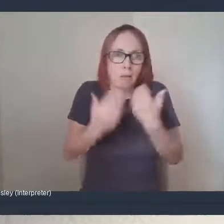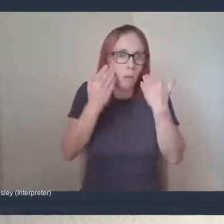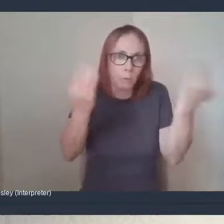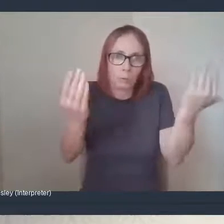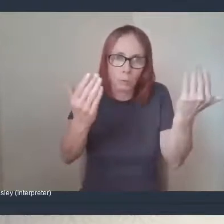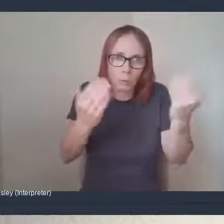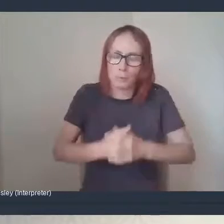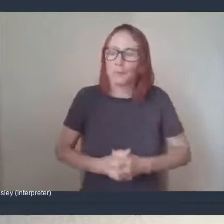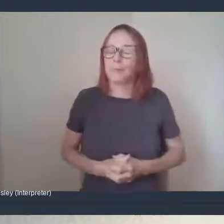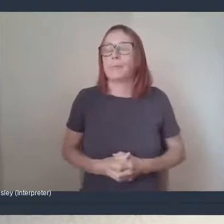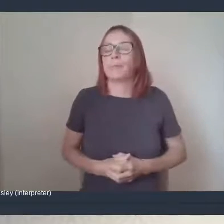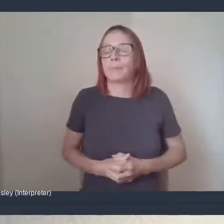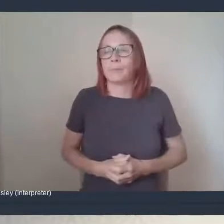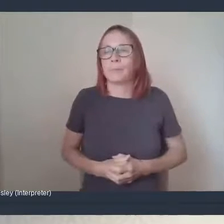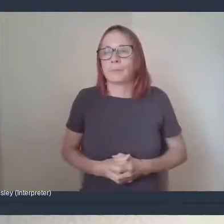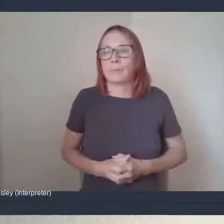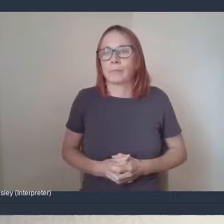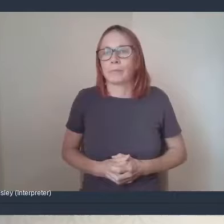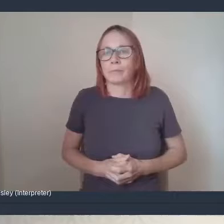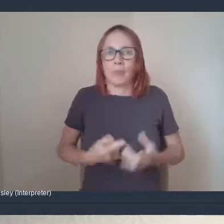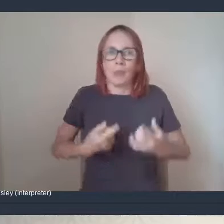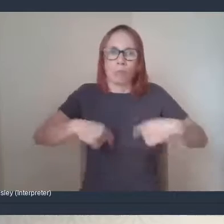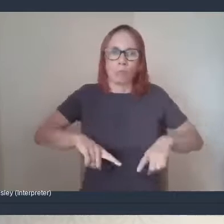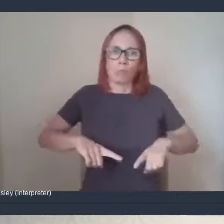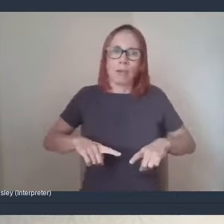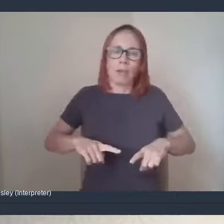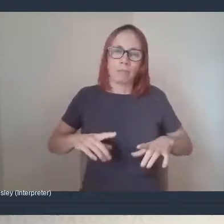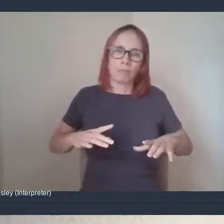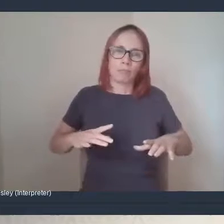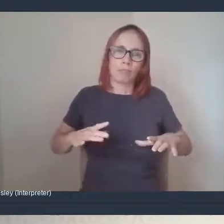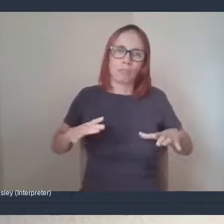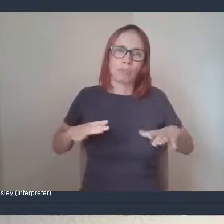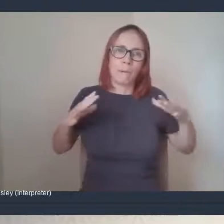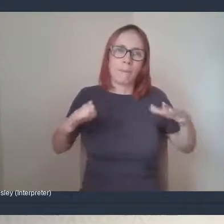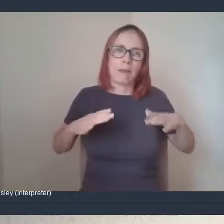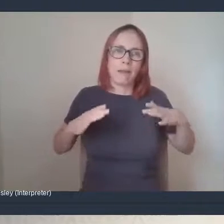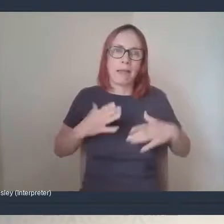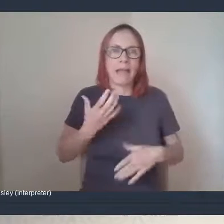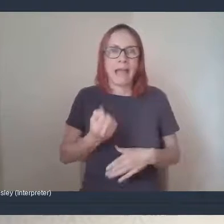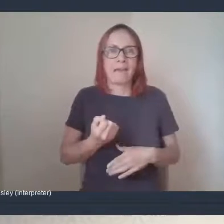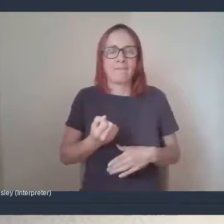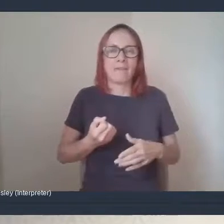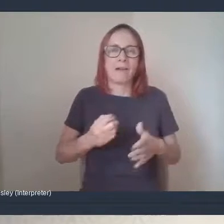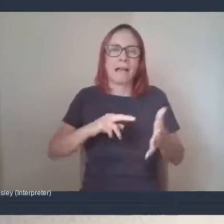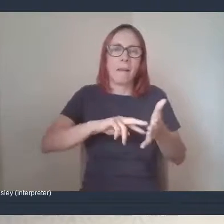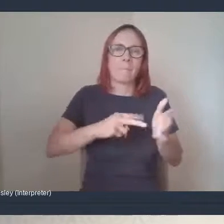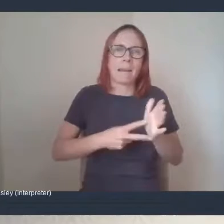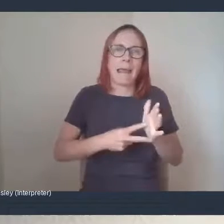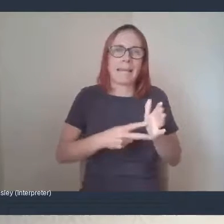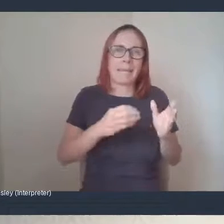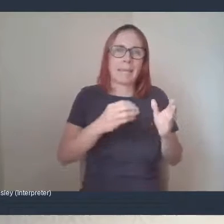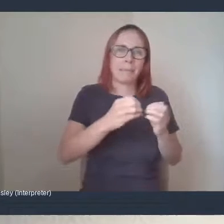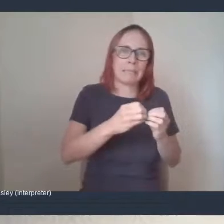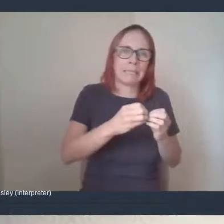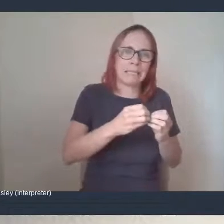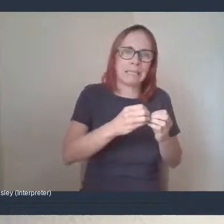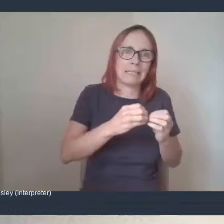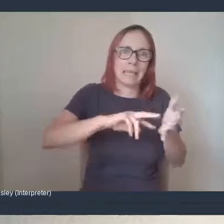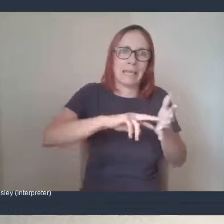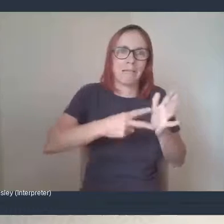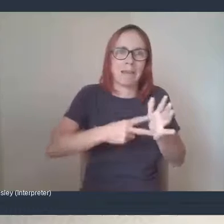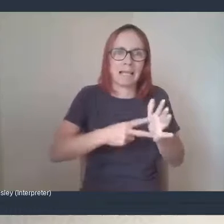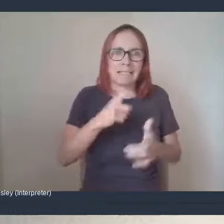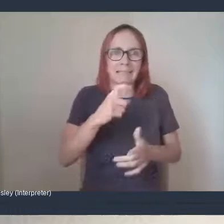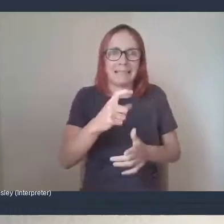we're kind of prepared. We have a plan B and a C and a D or, um,